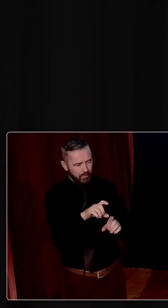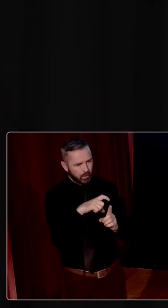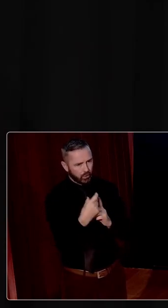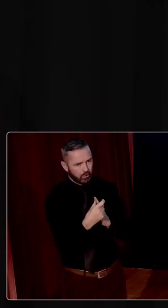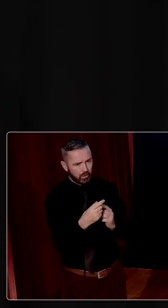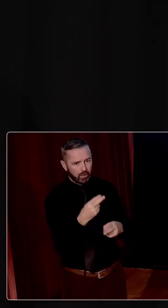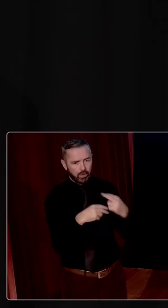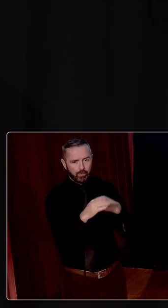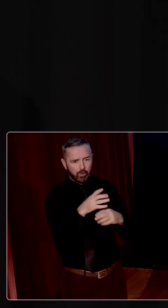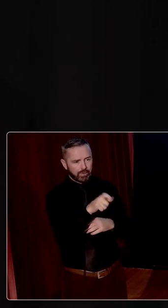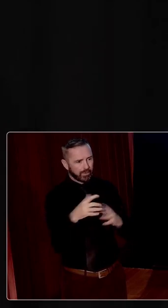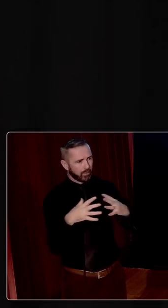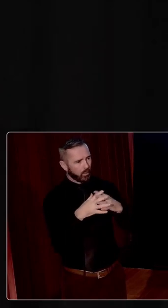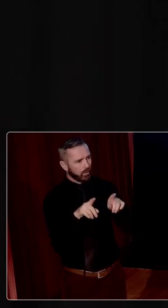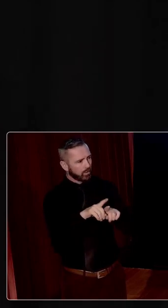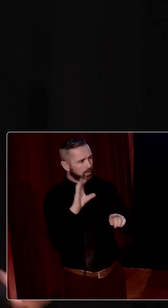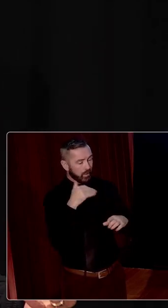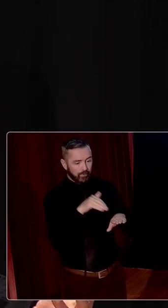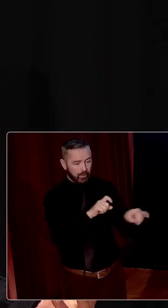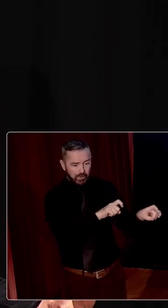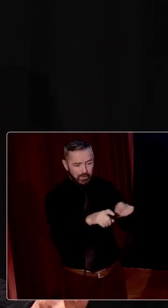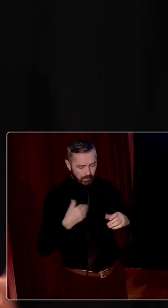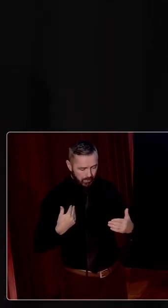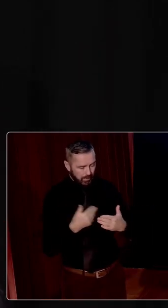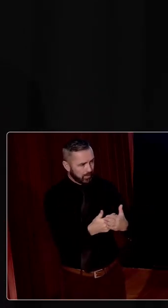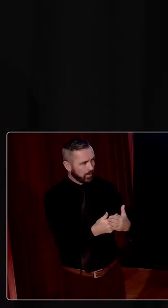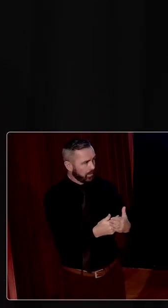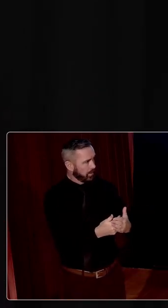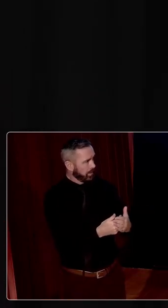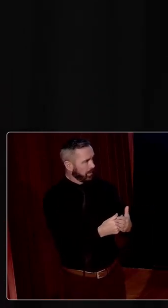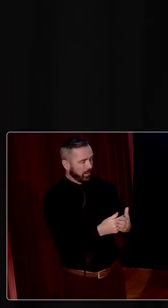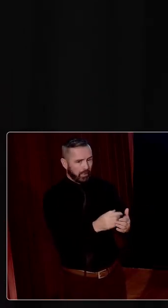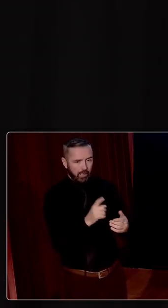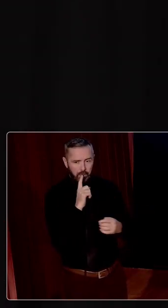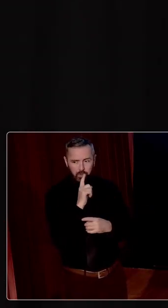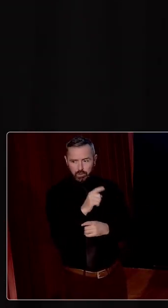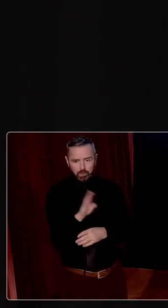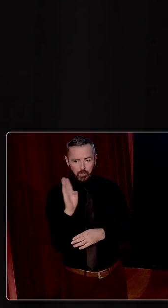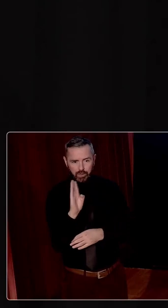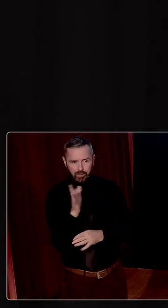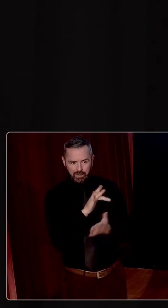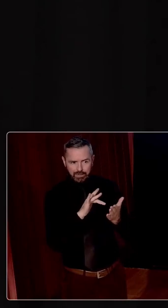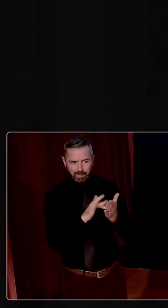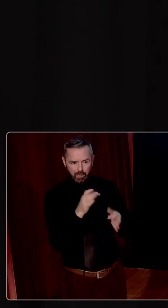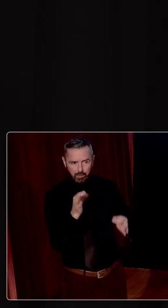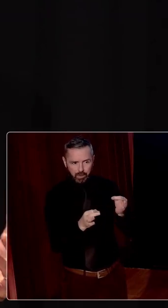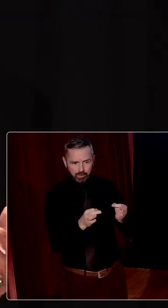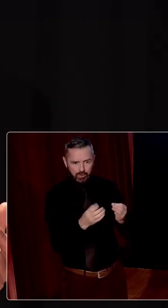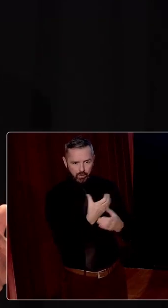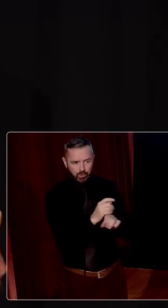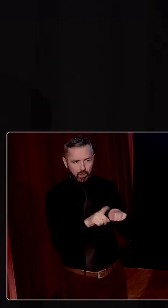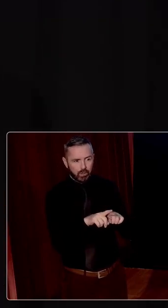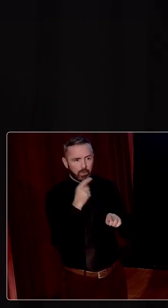well, which has affected us to this day. That's also a continuity because Britain is a very centralized political culture as well. But it's quite different to